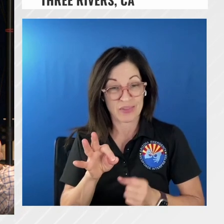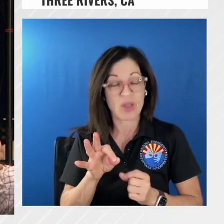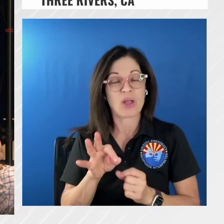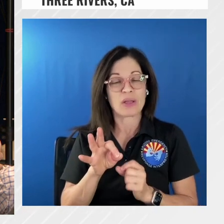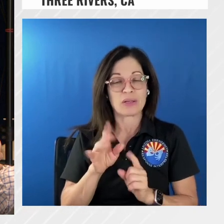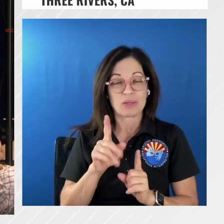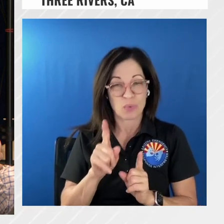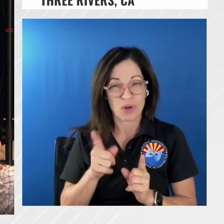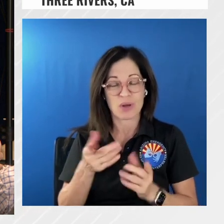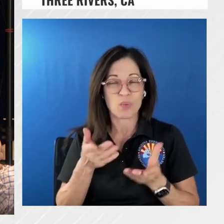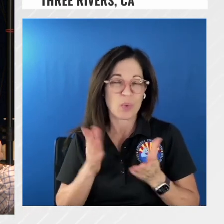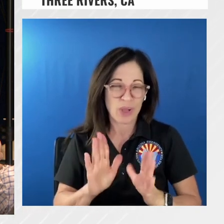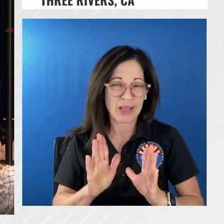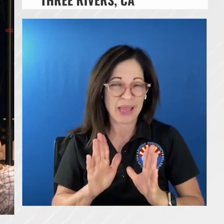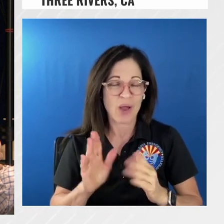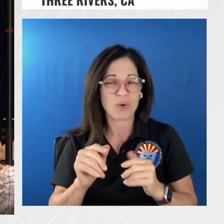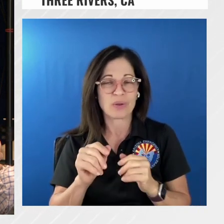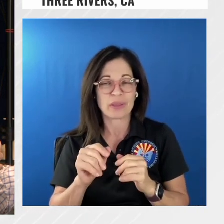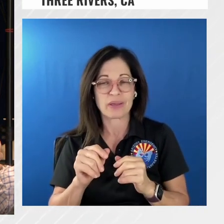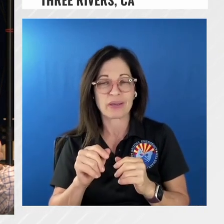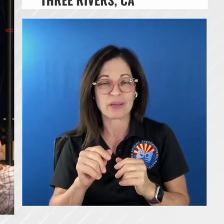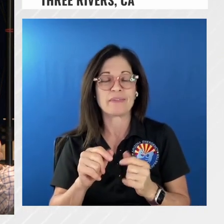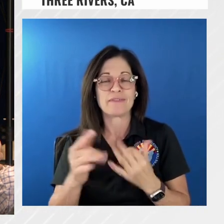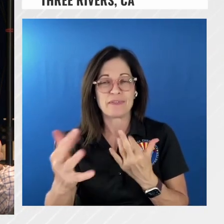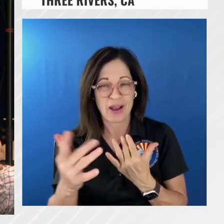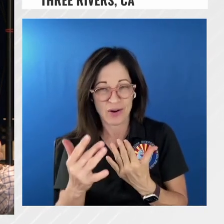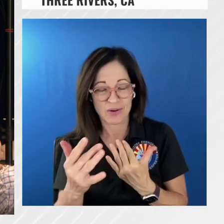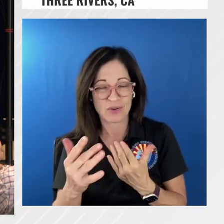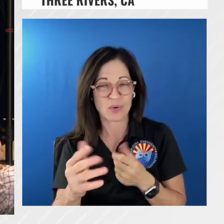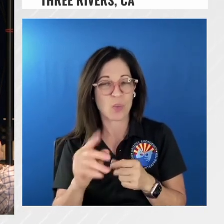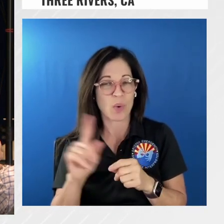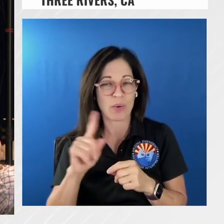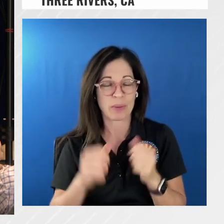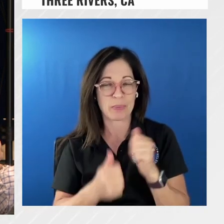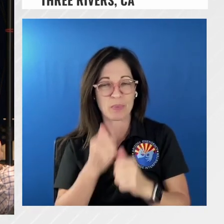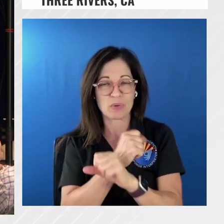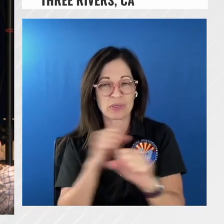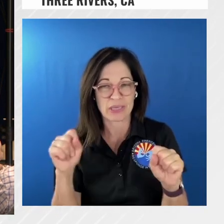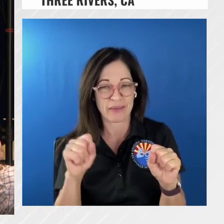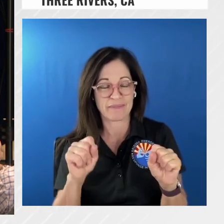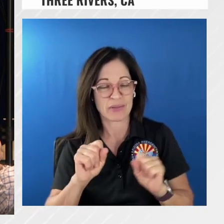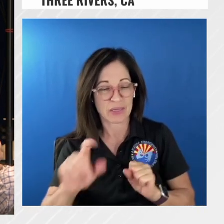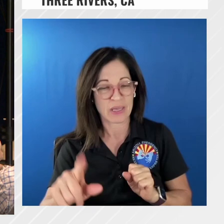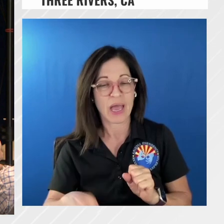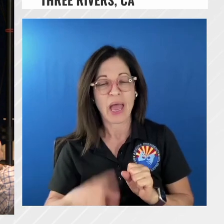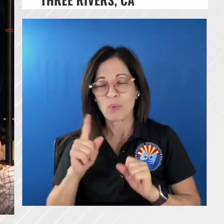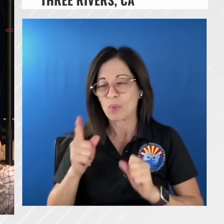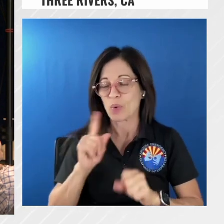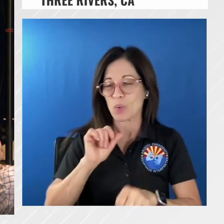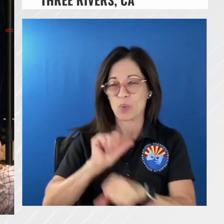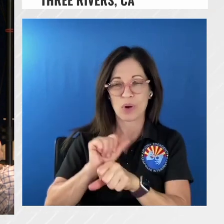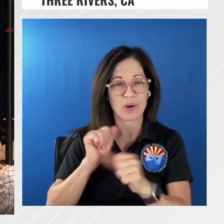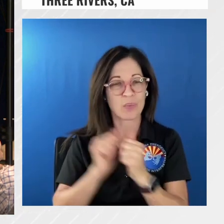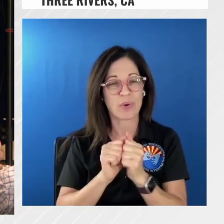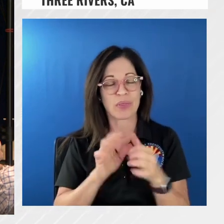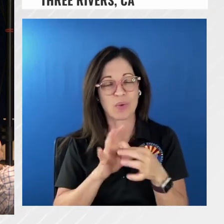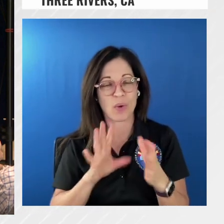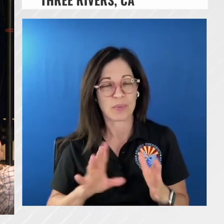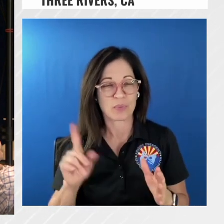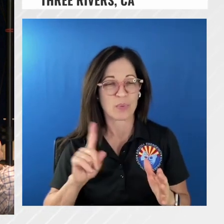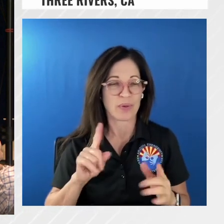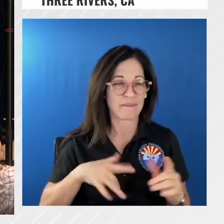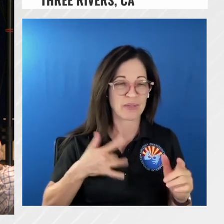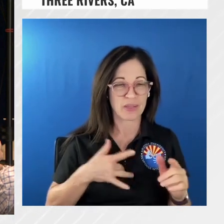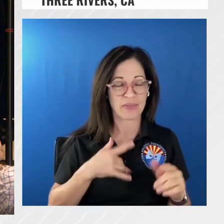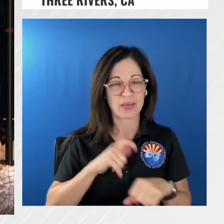the fires a ways away from that area and we'll continue to work with our cooperators to provide those recommendations when we feel that time's right to allow